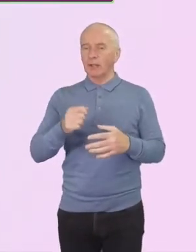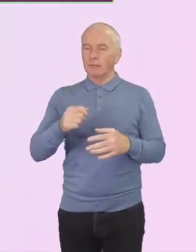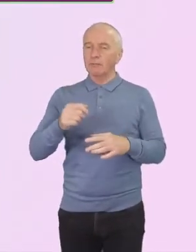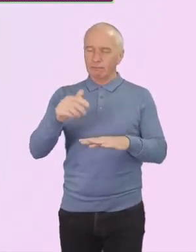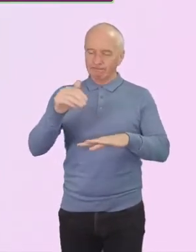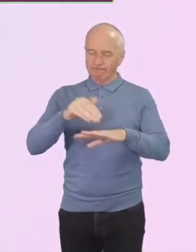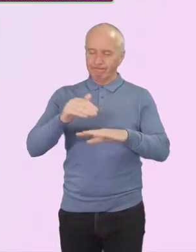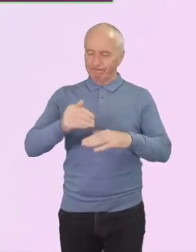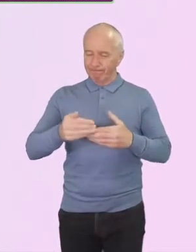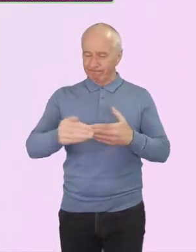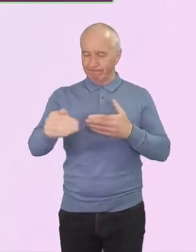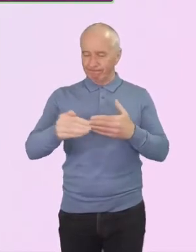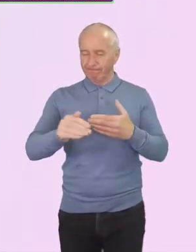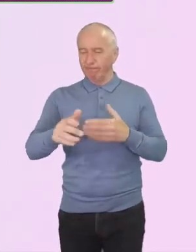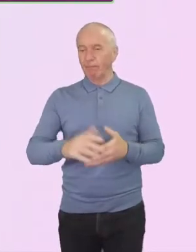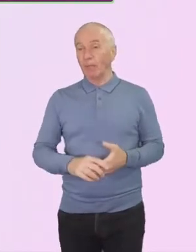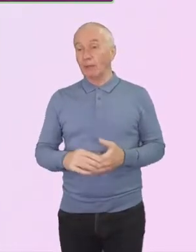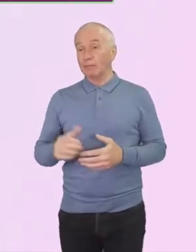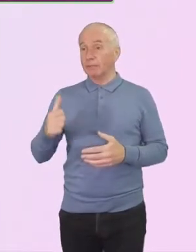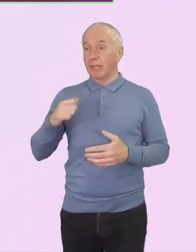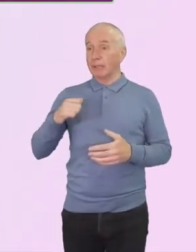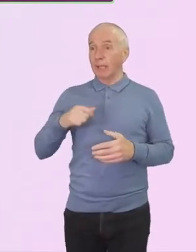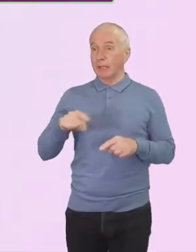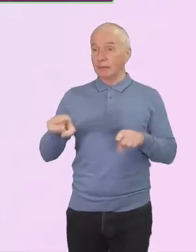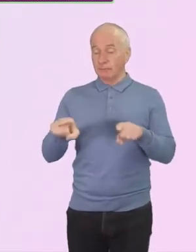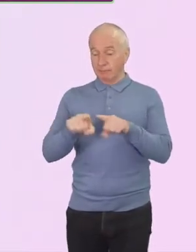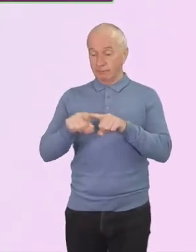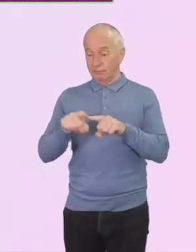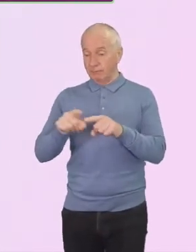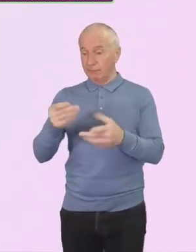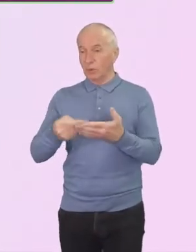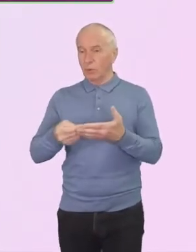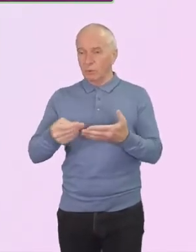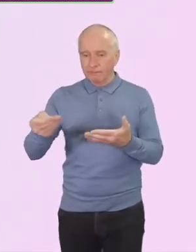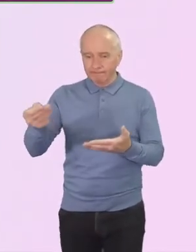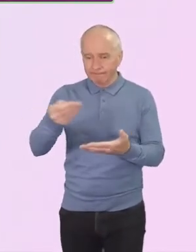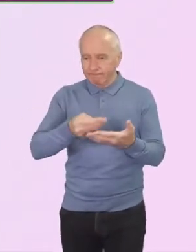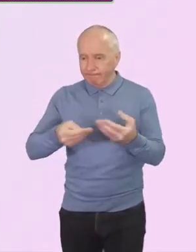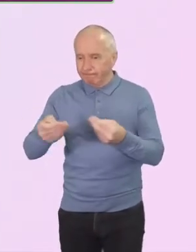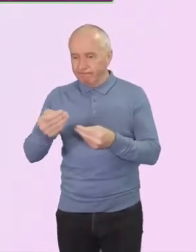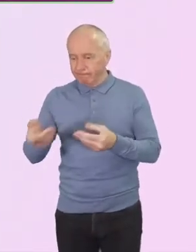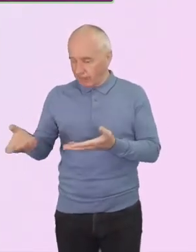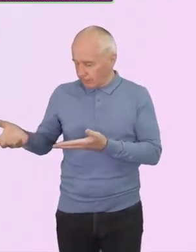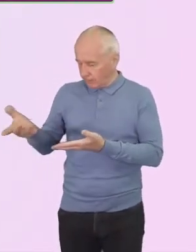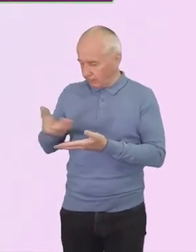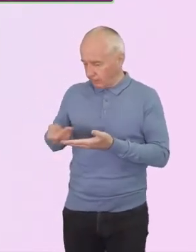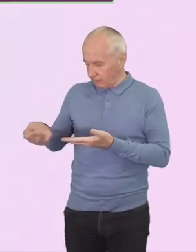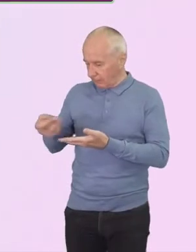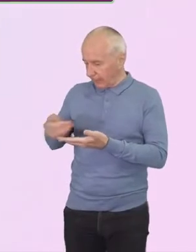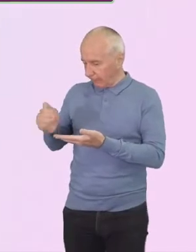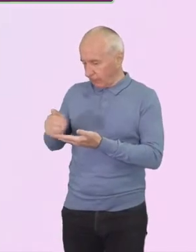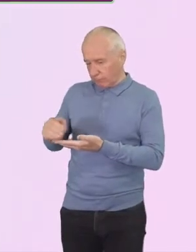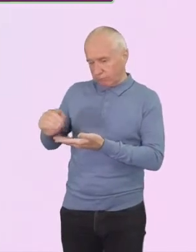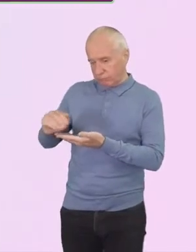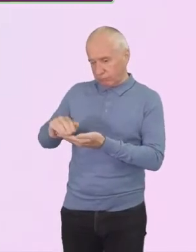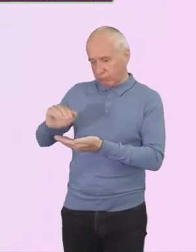Other expenditure has been controlled and opportunities for savings are always being sought.